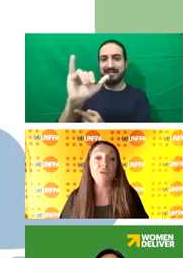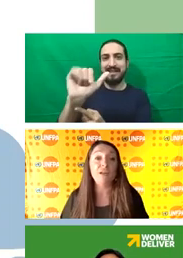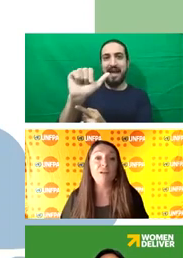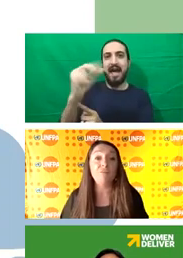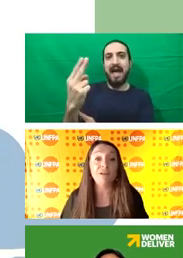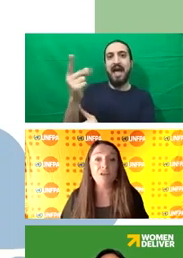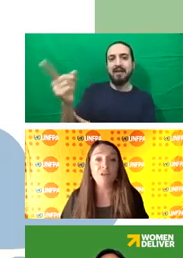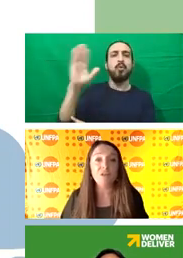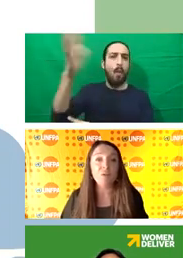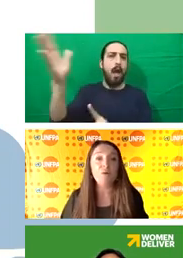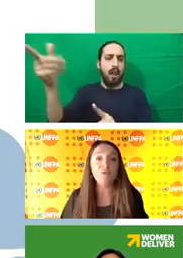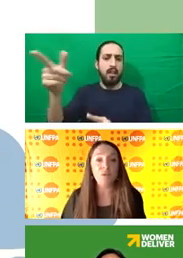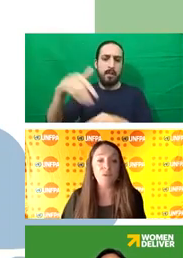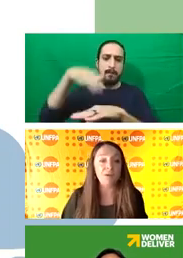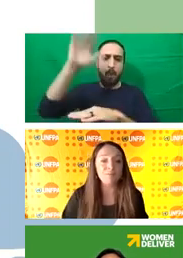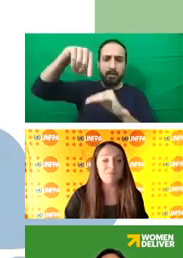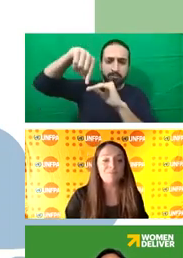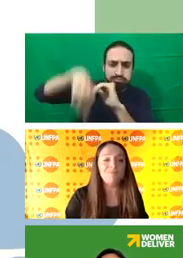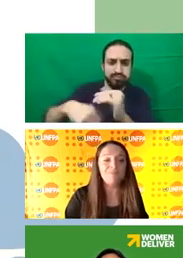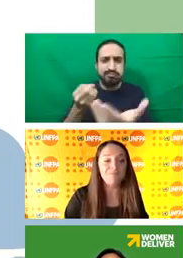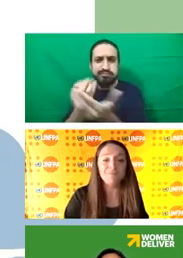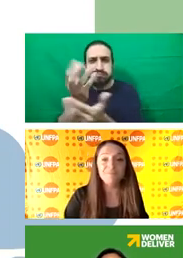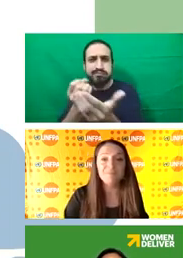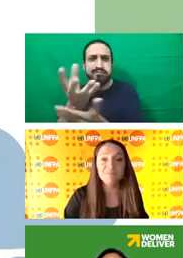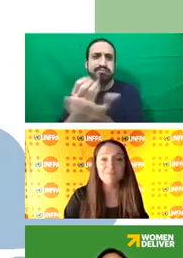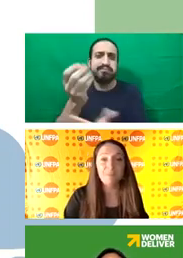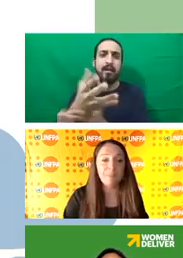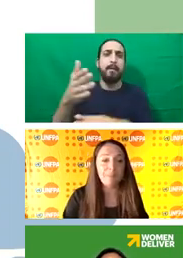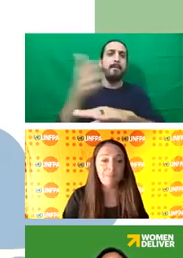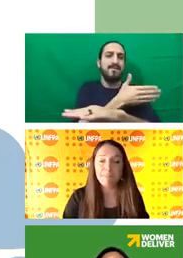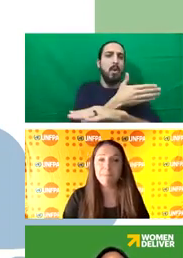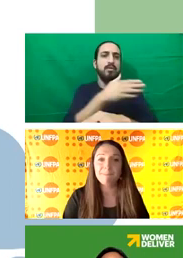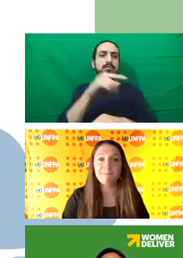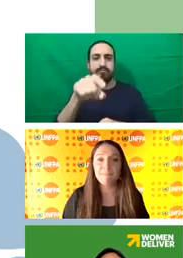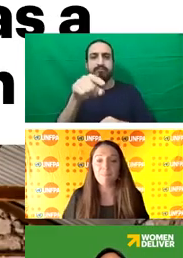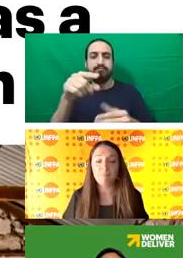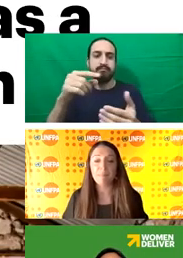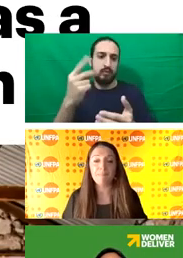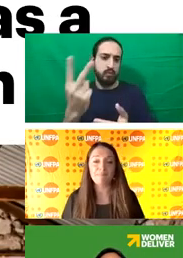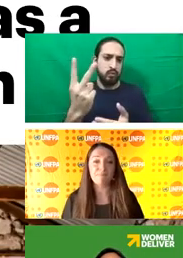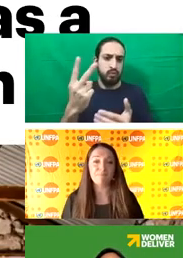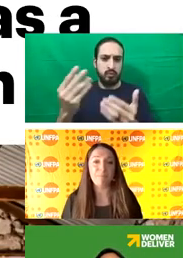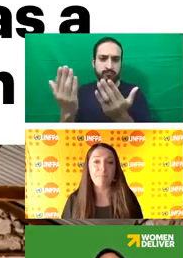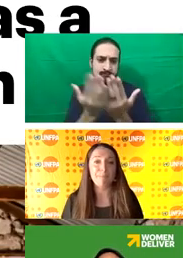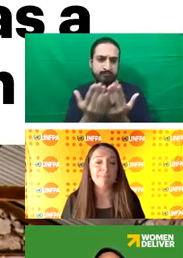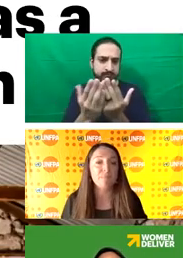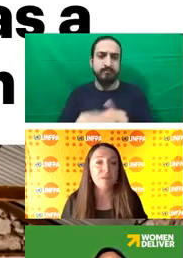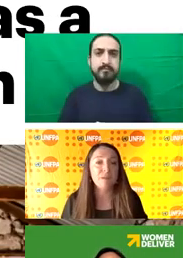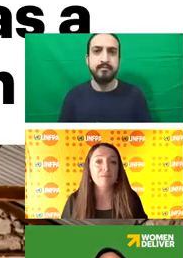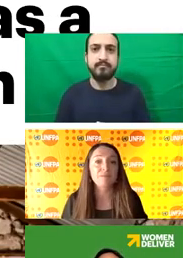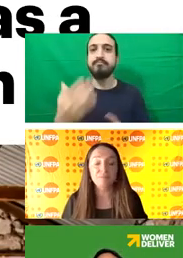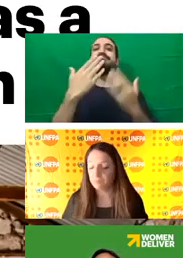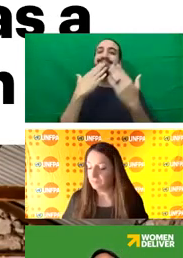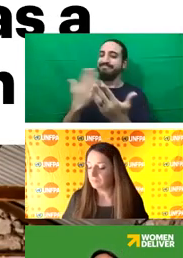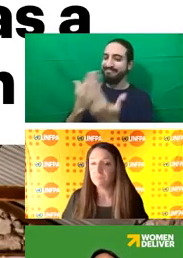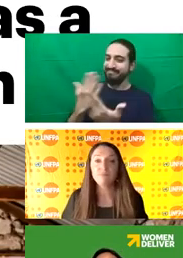the actual funding of the resume. Over to you, Divya. Thanks, Angela. Next slide, please. So as